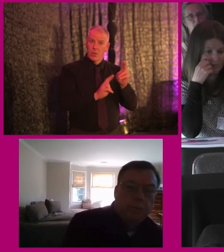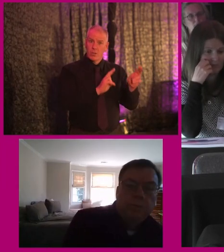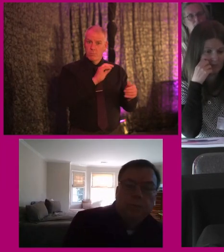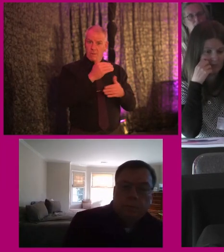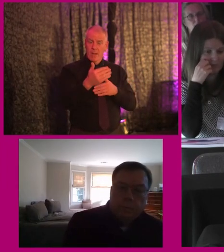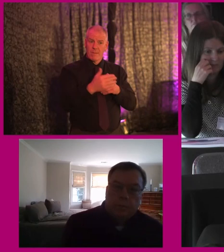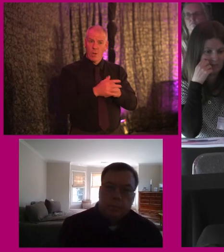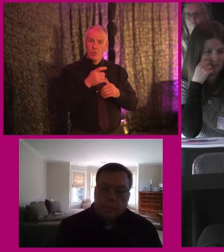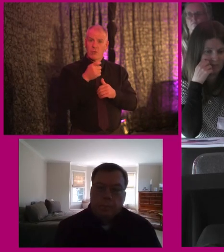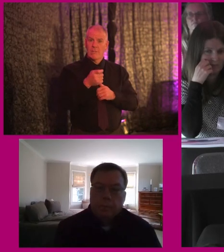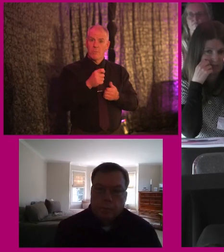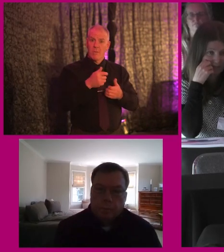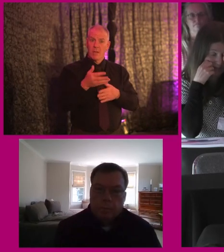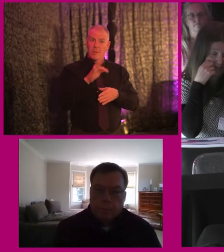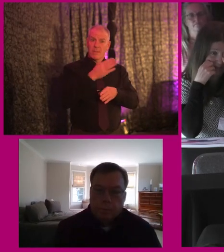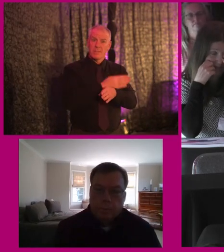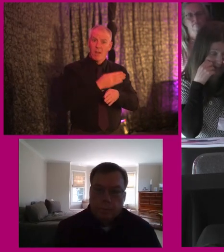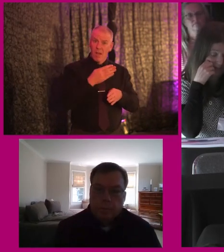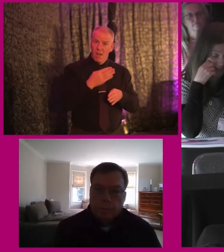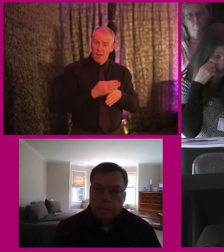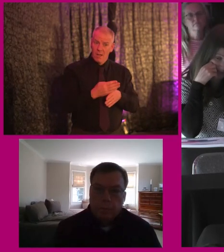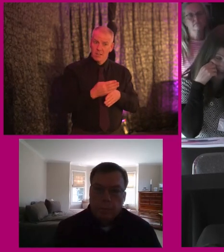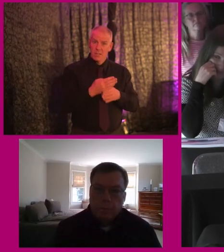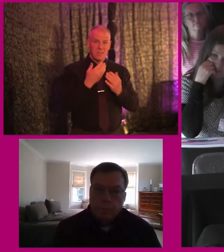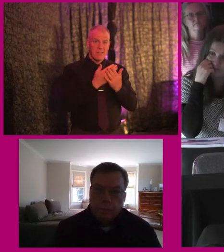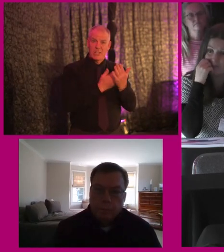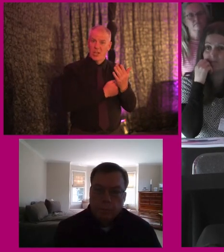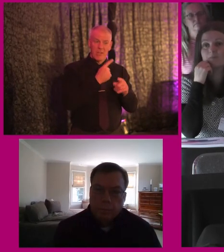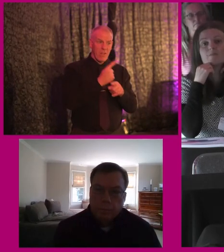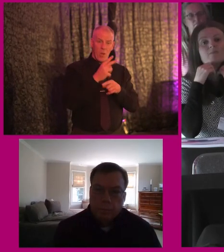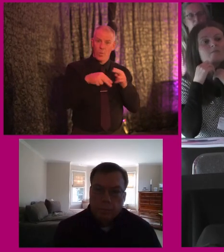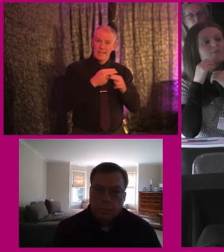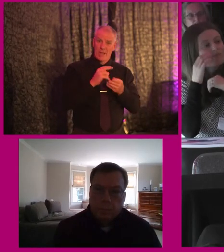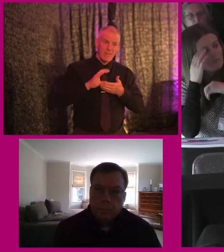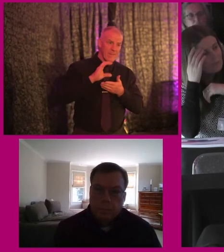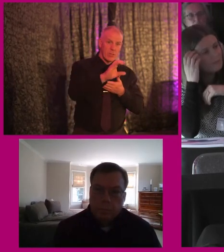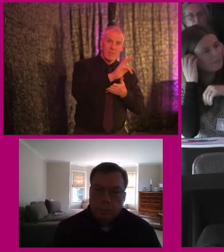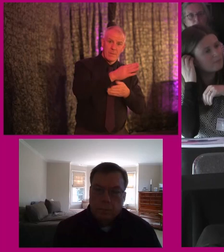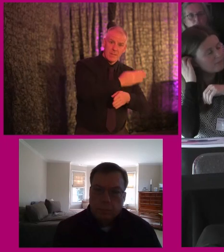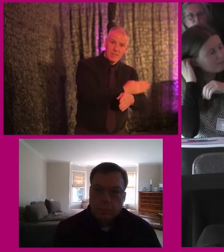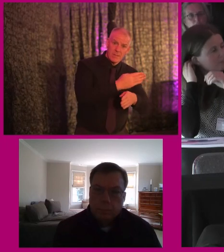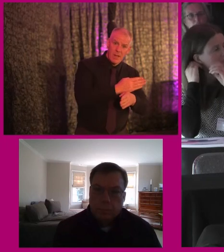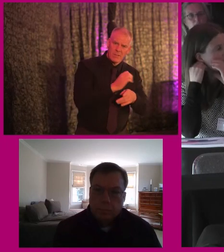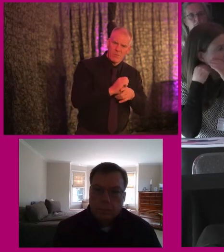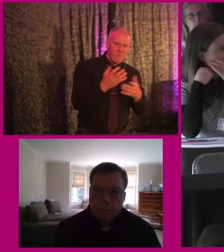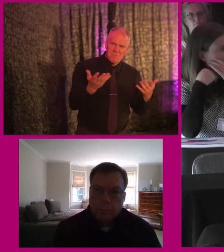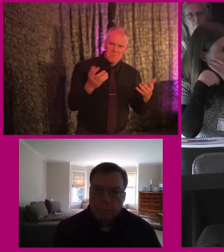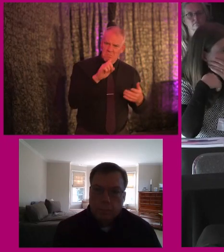transport providers from the beginning? Was the legislation without funding, um, sufficient